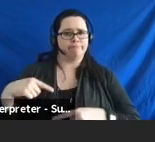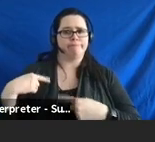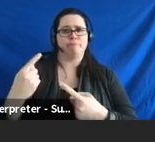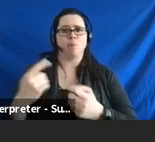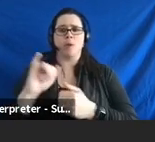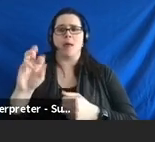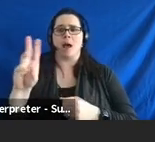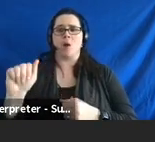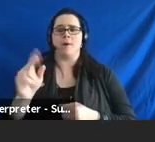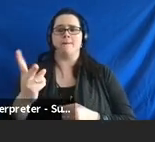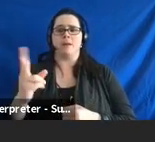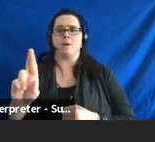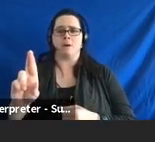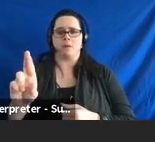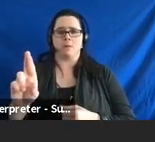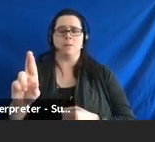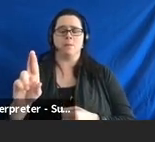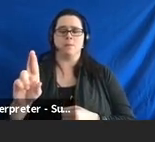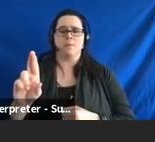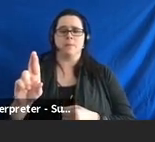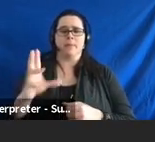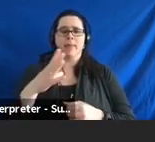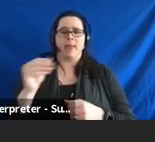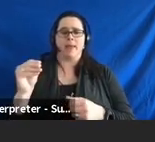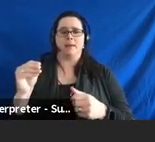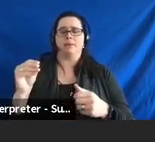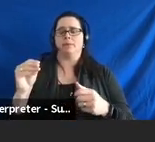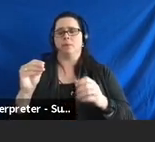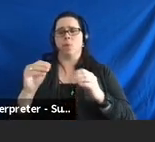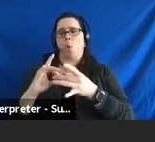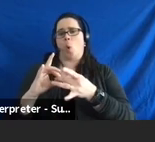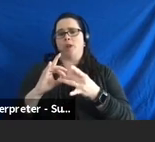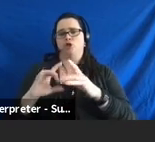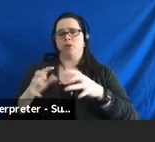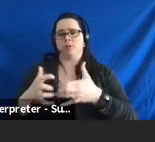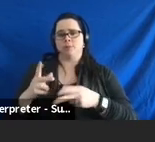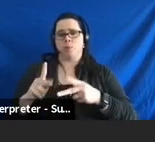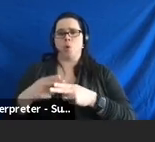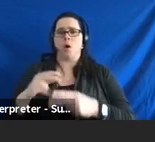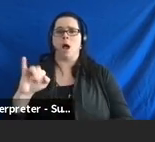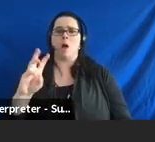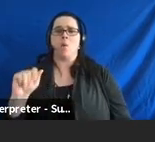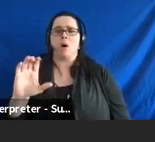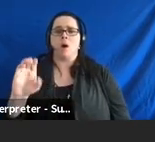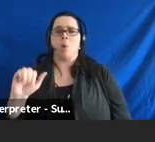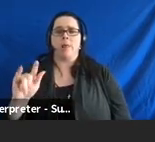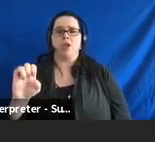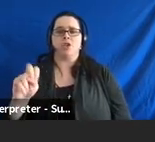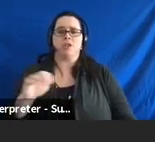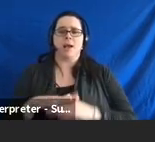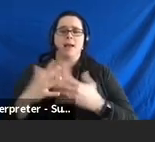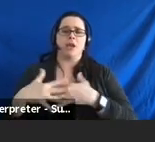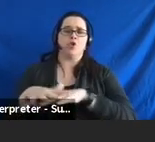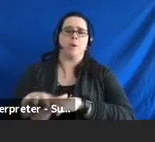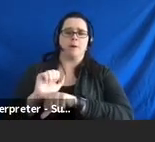Iowa Vocational Rehabilitation and a coalition of folks that we call the Iowa Coalition on Integrated Employment